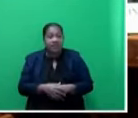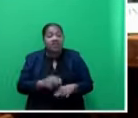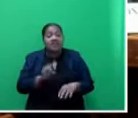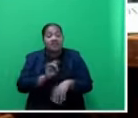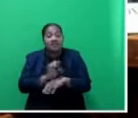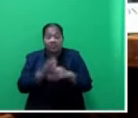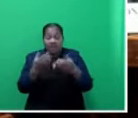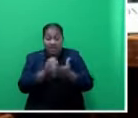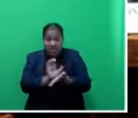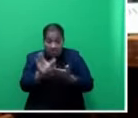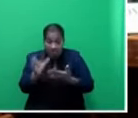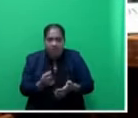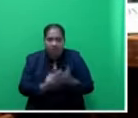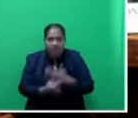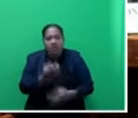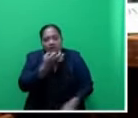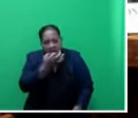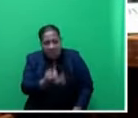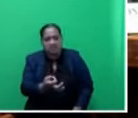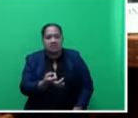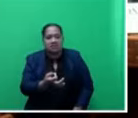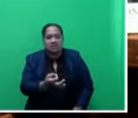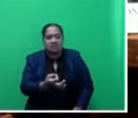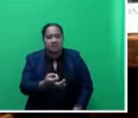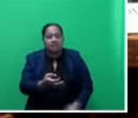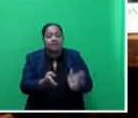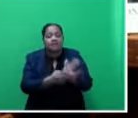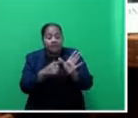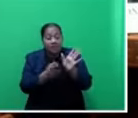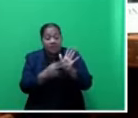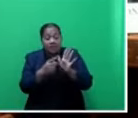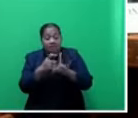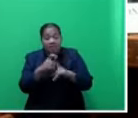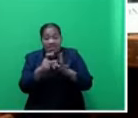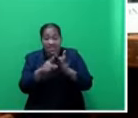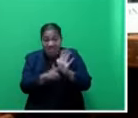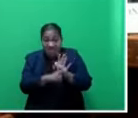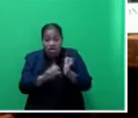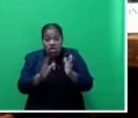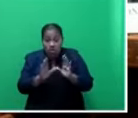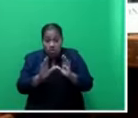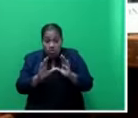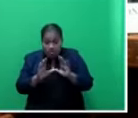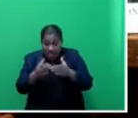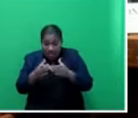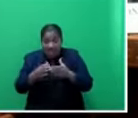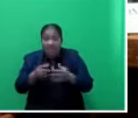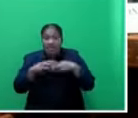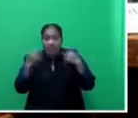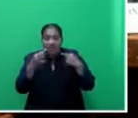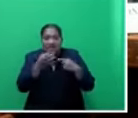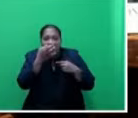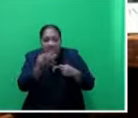counsellor that she asked the mandir committee and the priest if these people can be